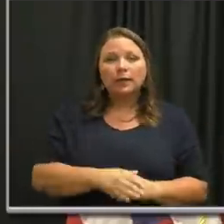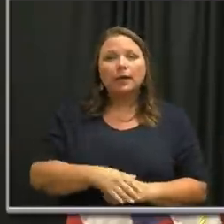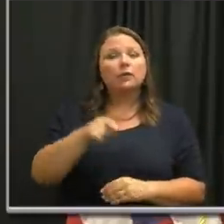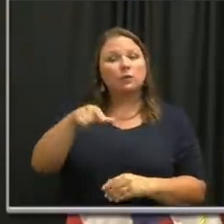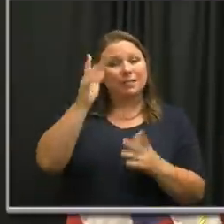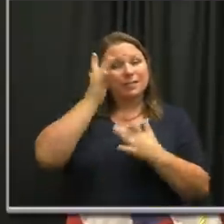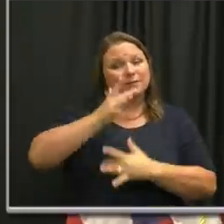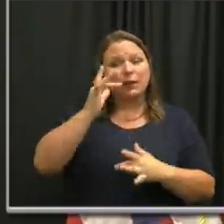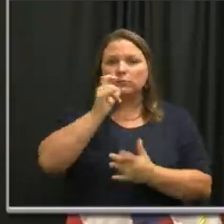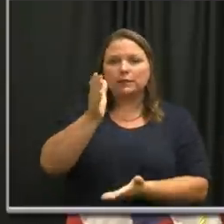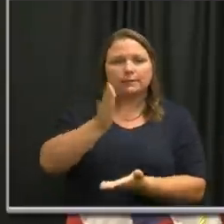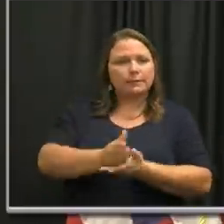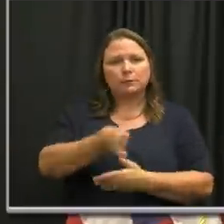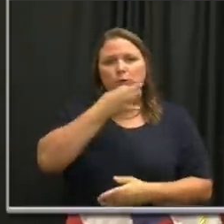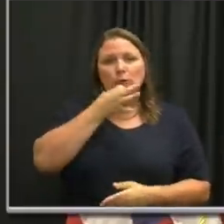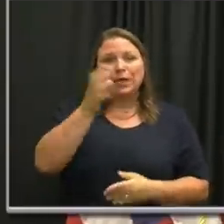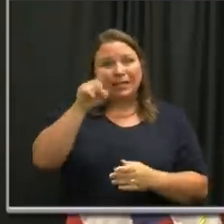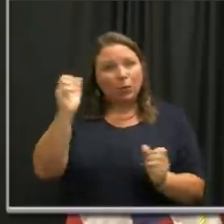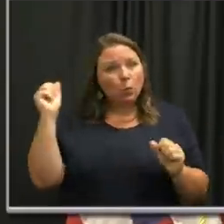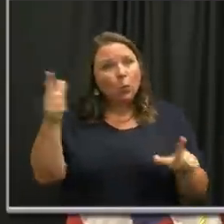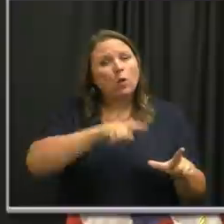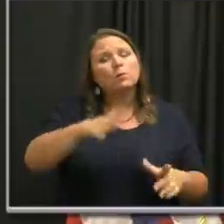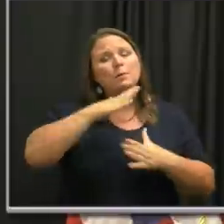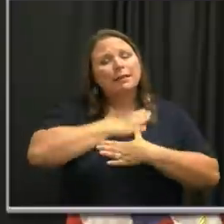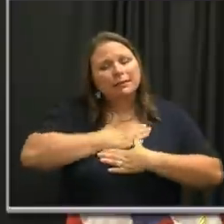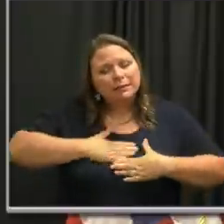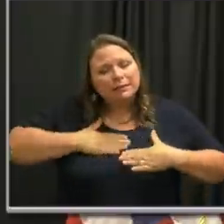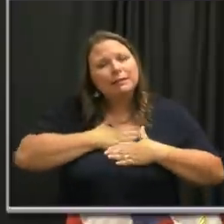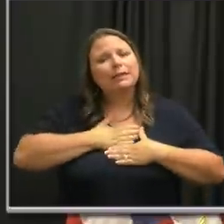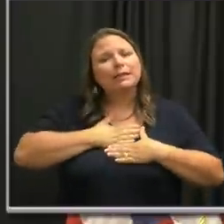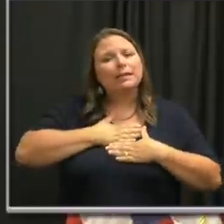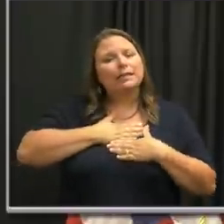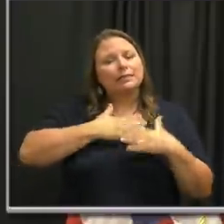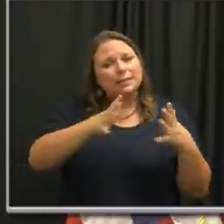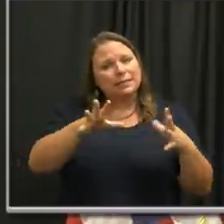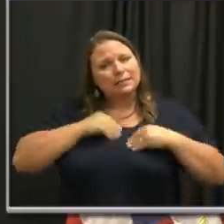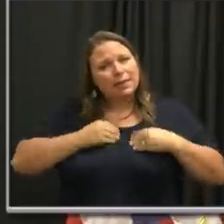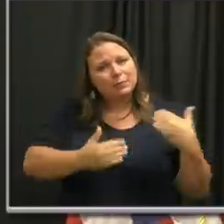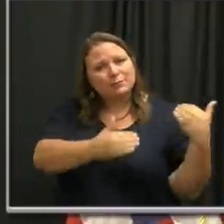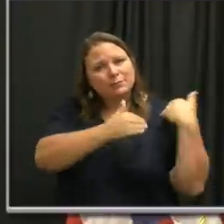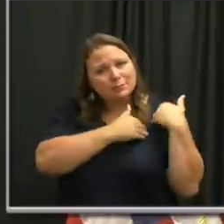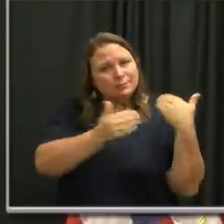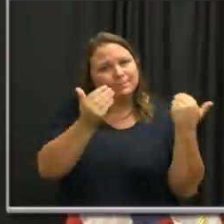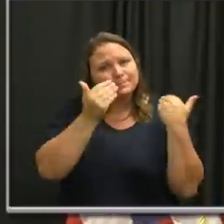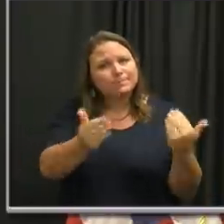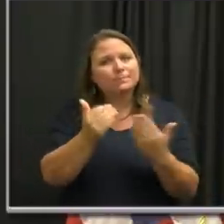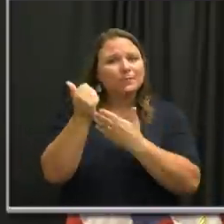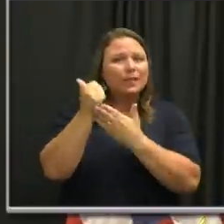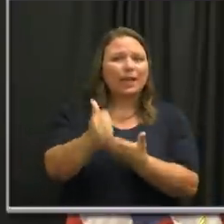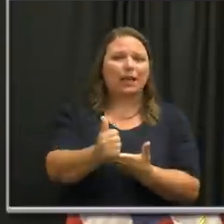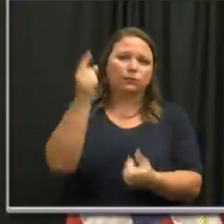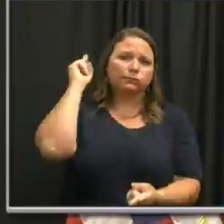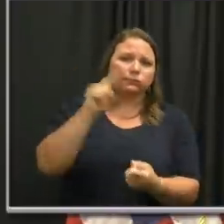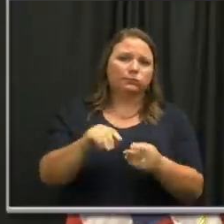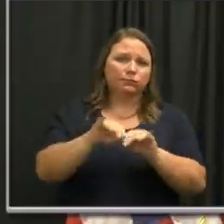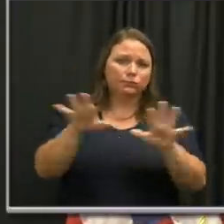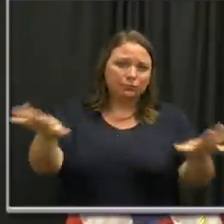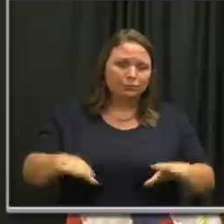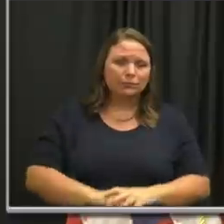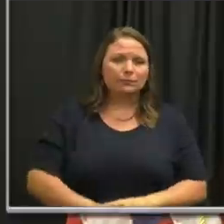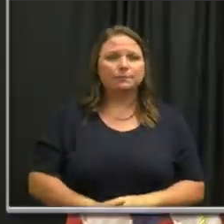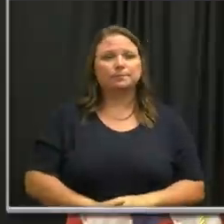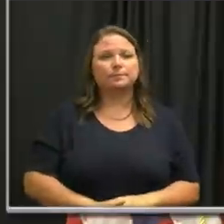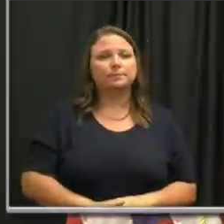away at any time. And I need all of you to please take this personal responsibility and step up and help us fight this battle. So